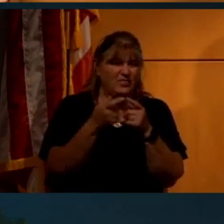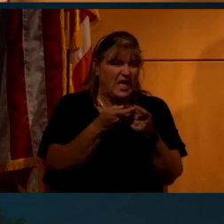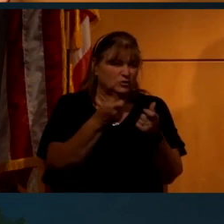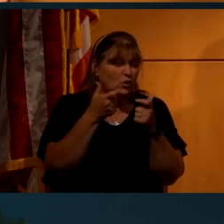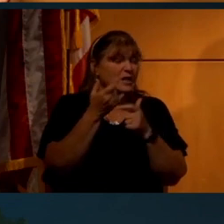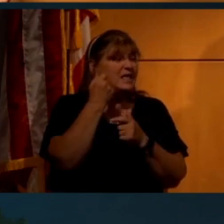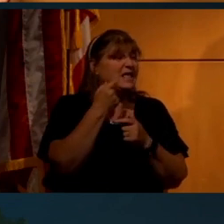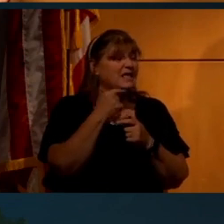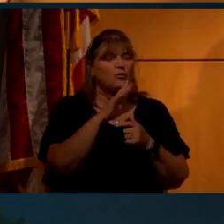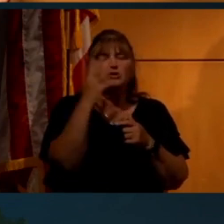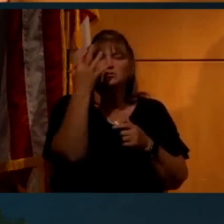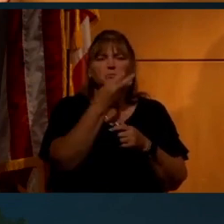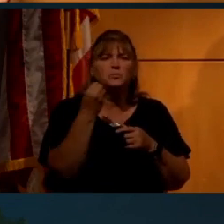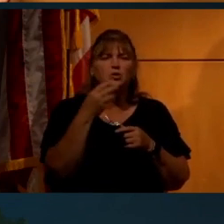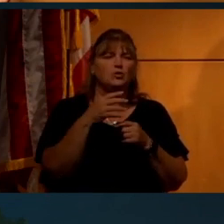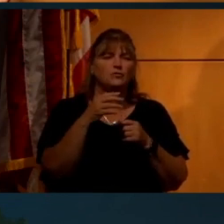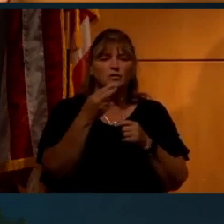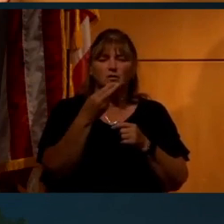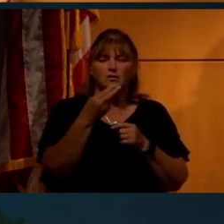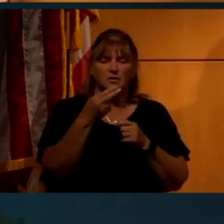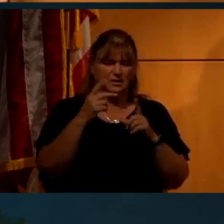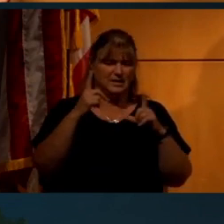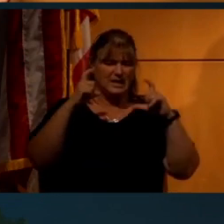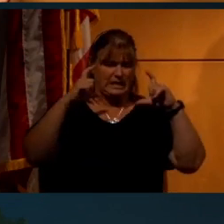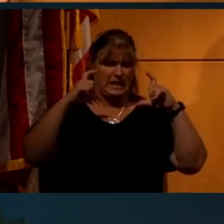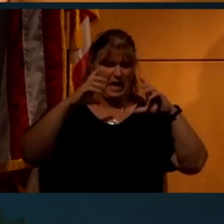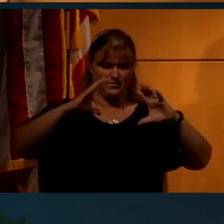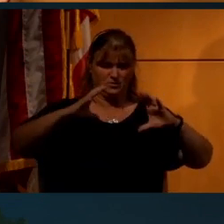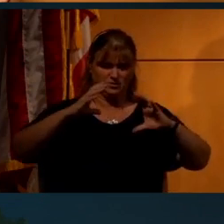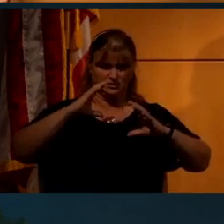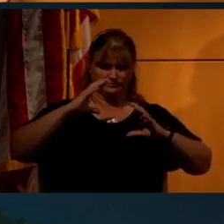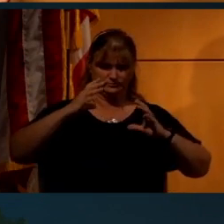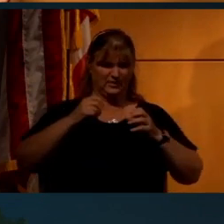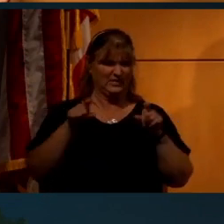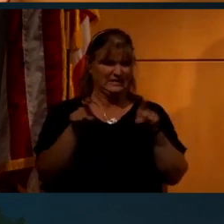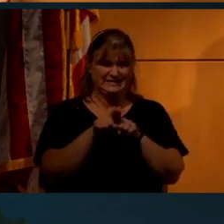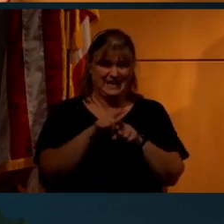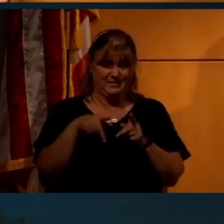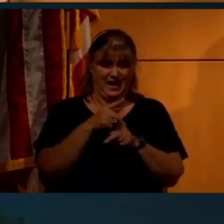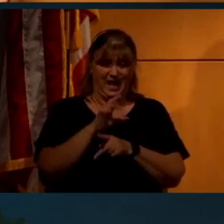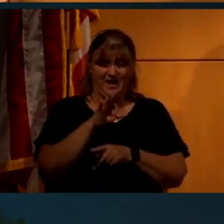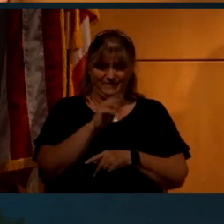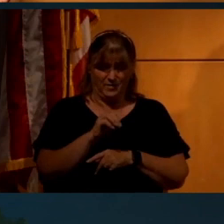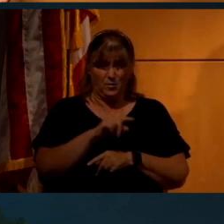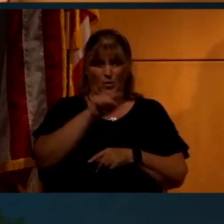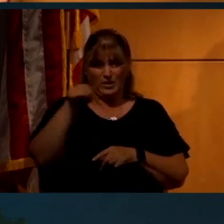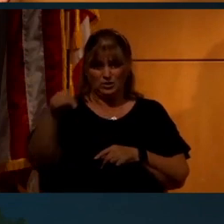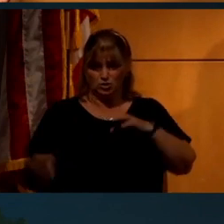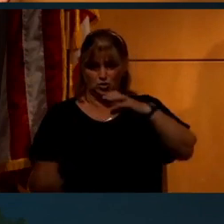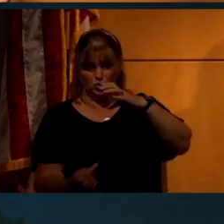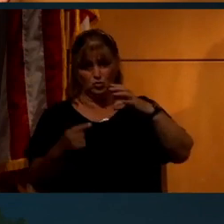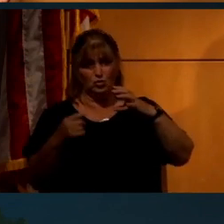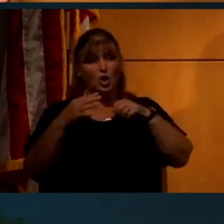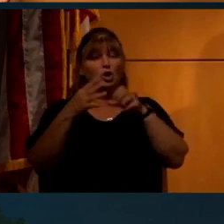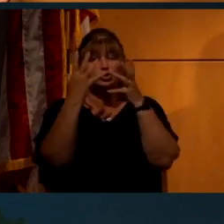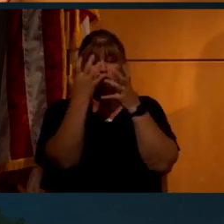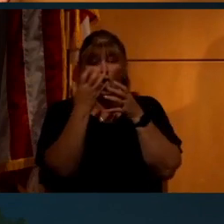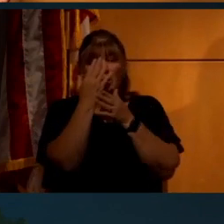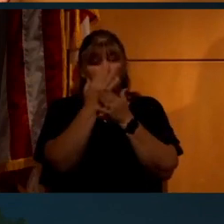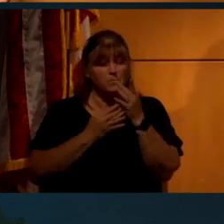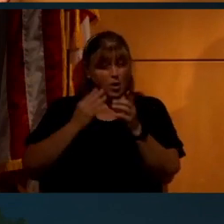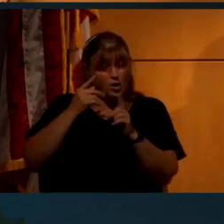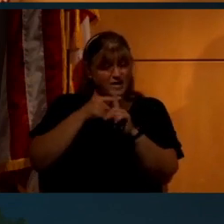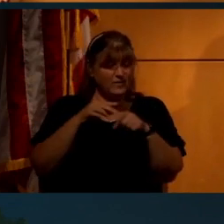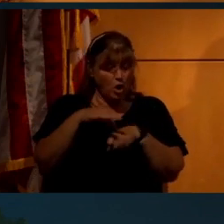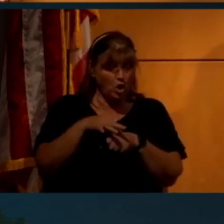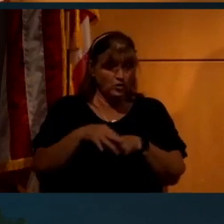If you took those gorgeous Hosselblad cameras that they used back then, put in the same kind of film today, went to the darkest site on Earth, pointed your